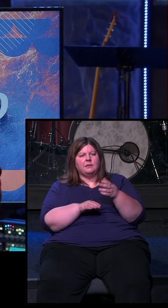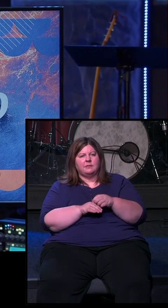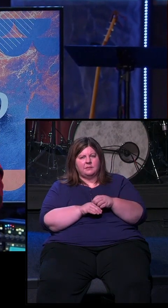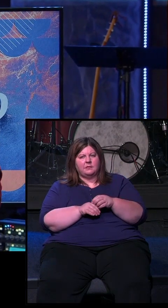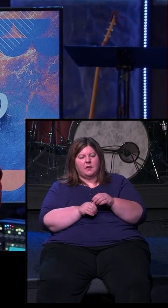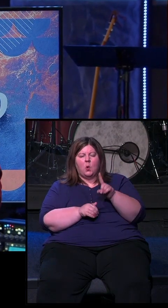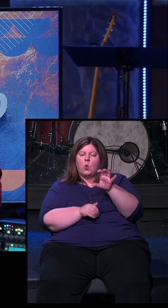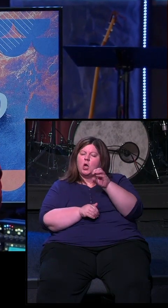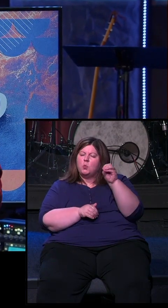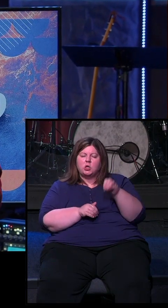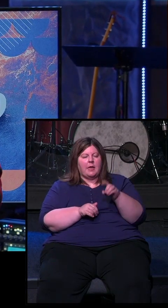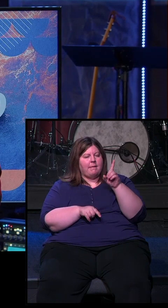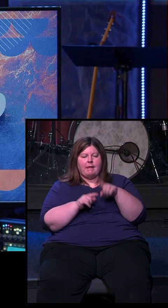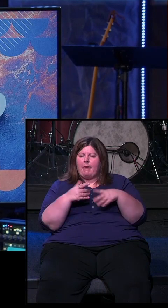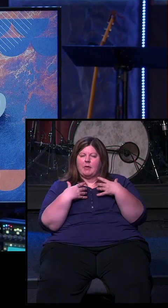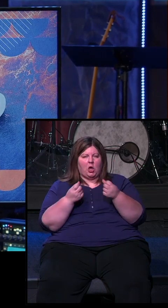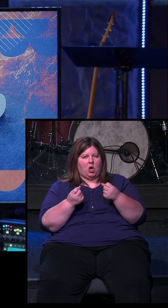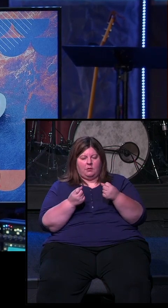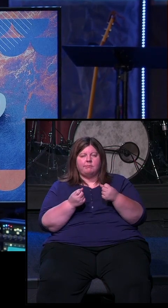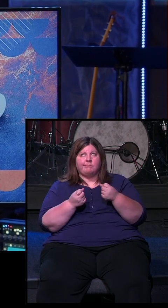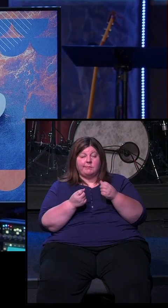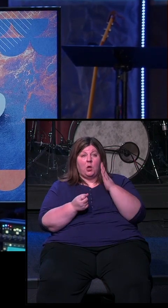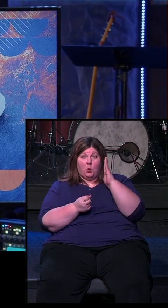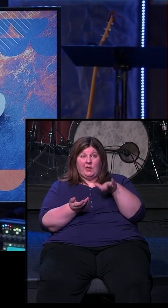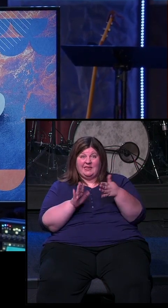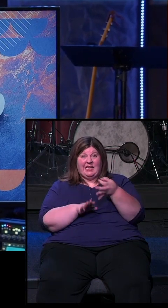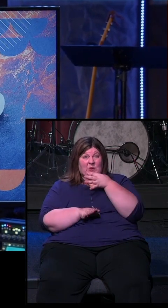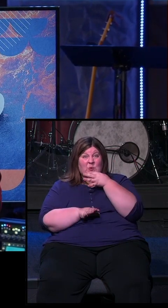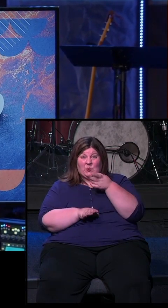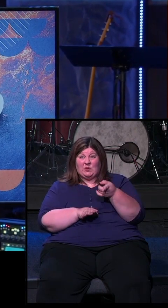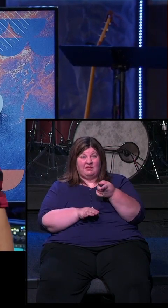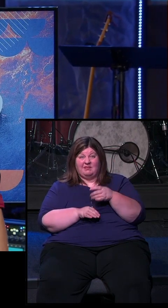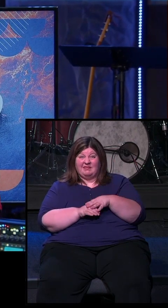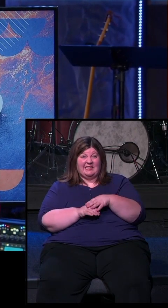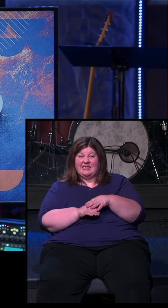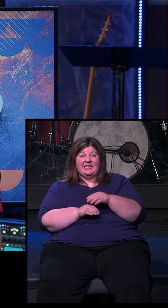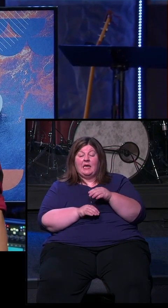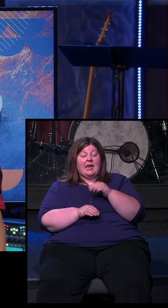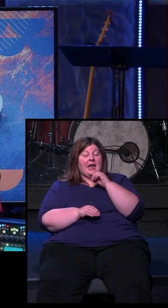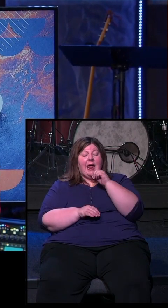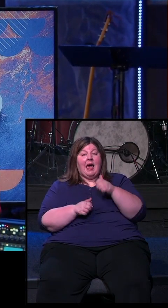It is 100% fatal, and he will die soon. He will not make it out of his teen years.